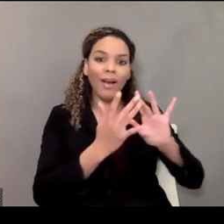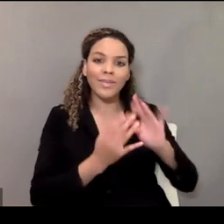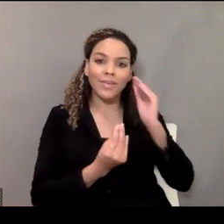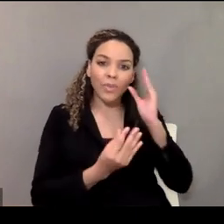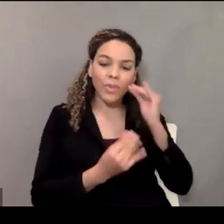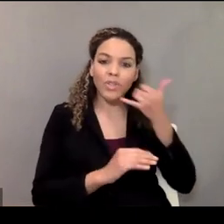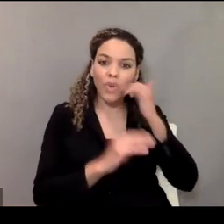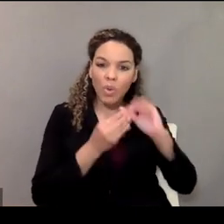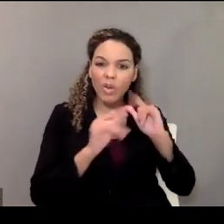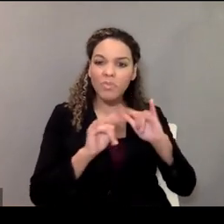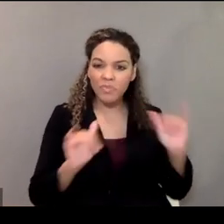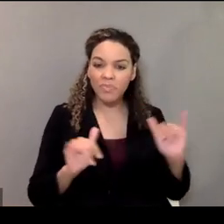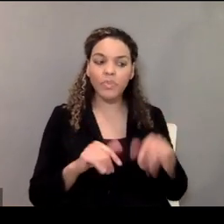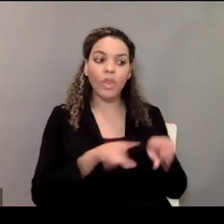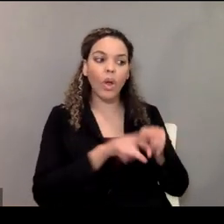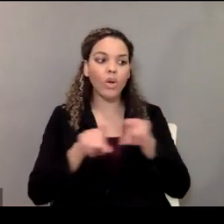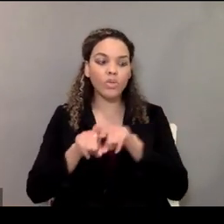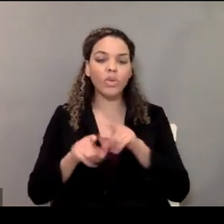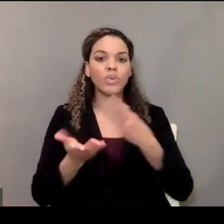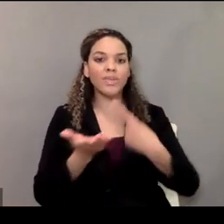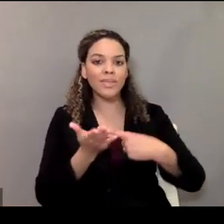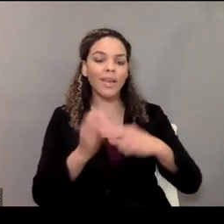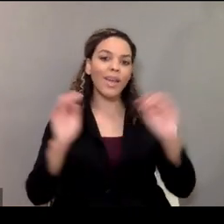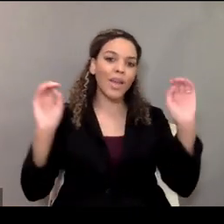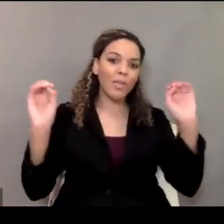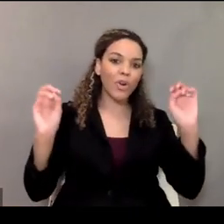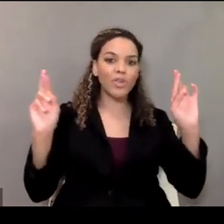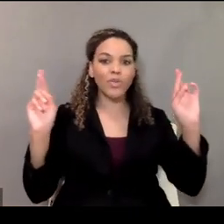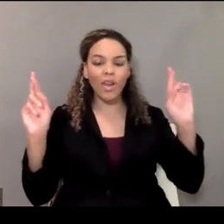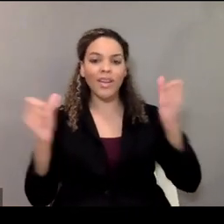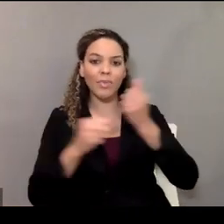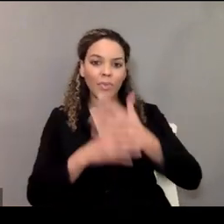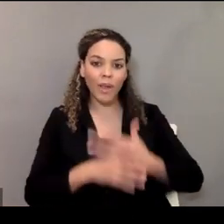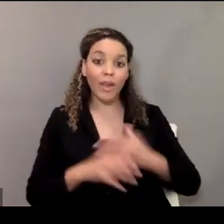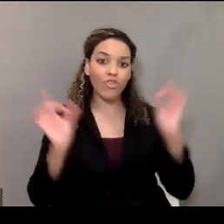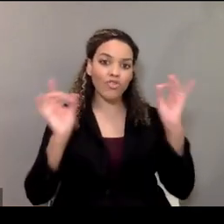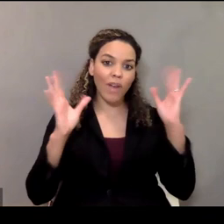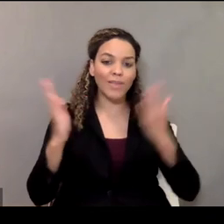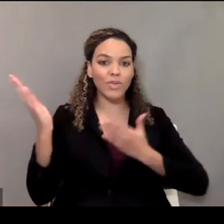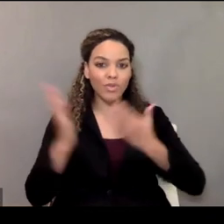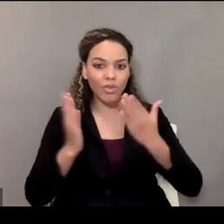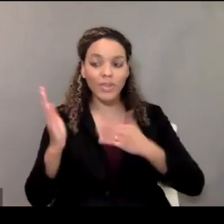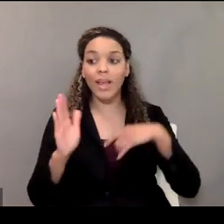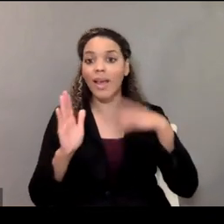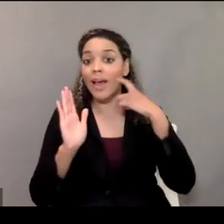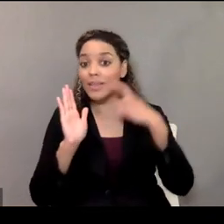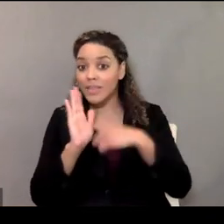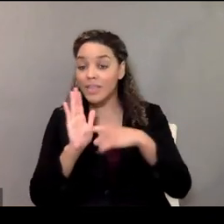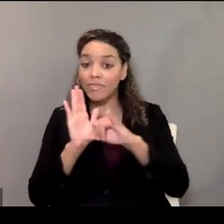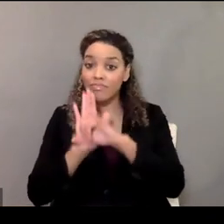phone numbers. And we talked a lot about emergency preparedness and crisis services, identifying